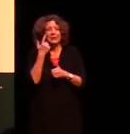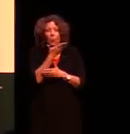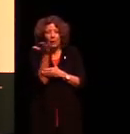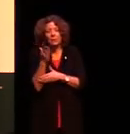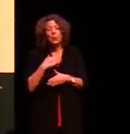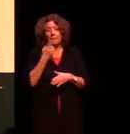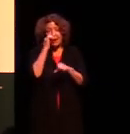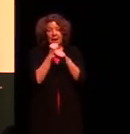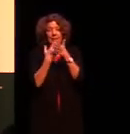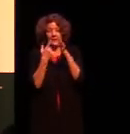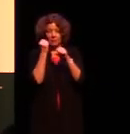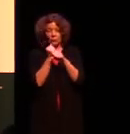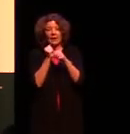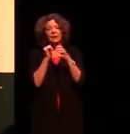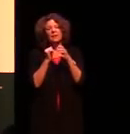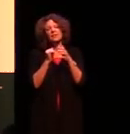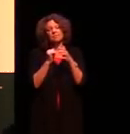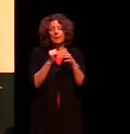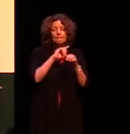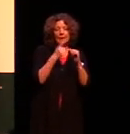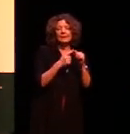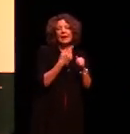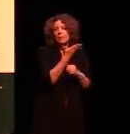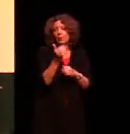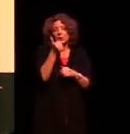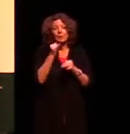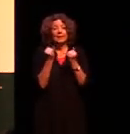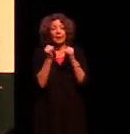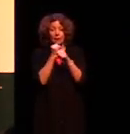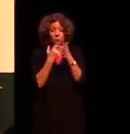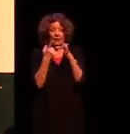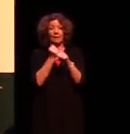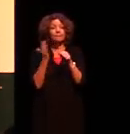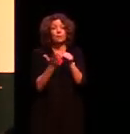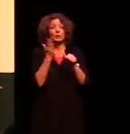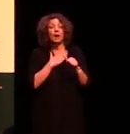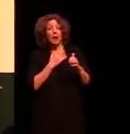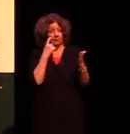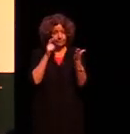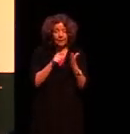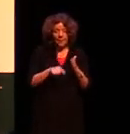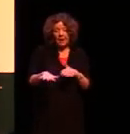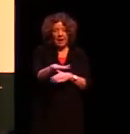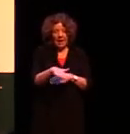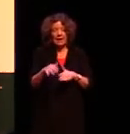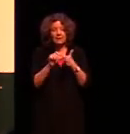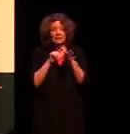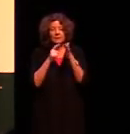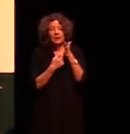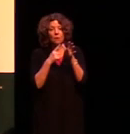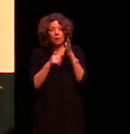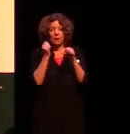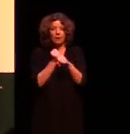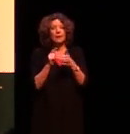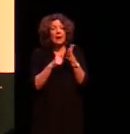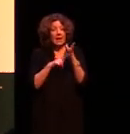My name's Greg Sims. Everyone knows me as Uncle Greg. Firstly, I would like to acknowledge we are on Dalek land. I would like to acknowledge you as past